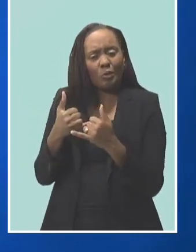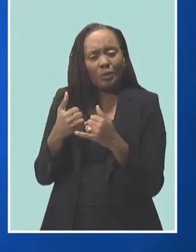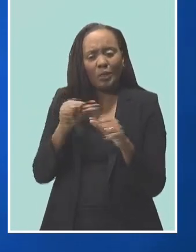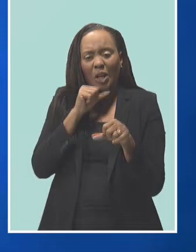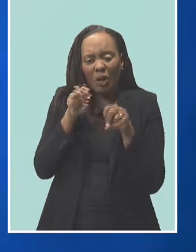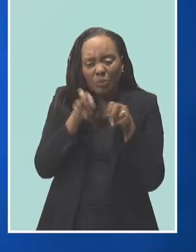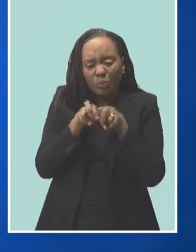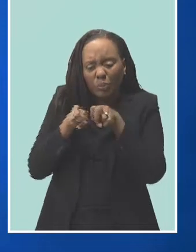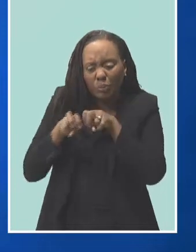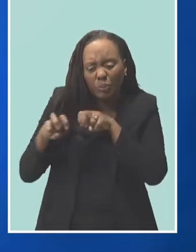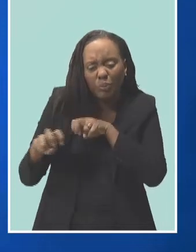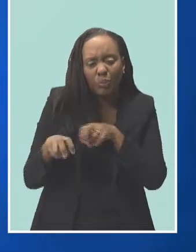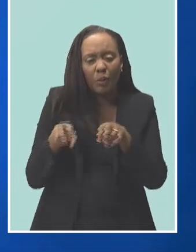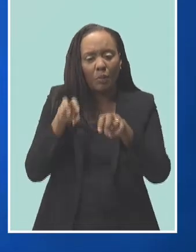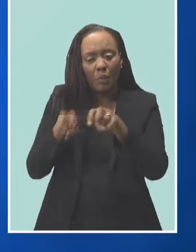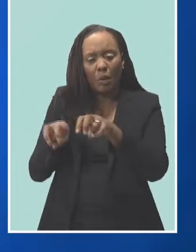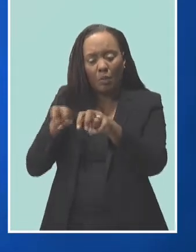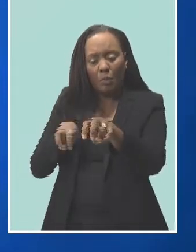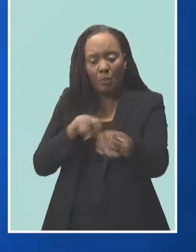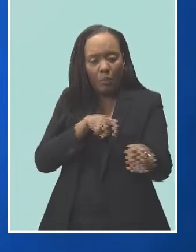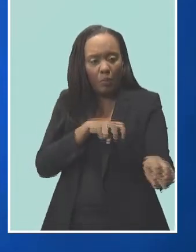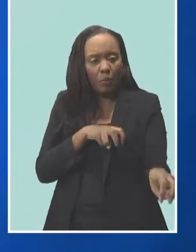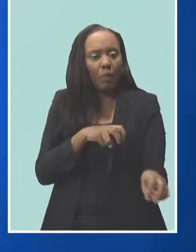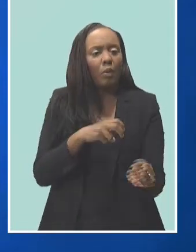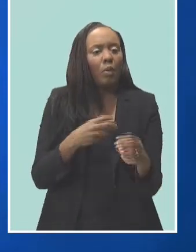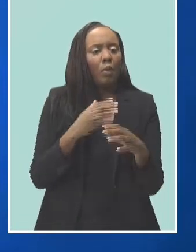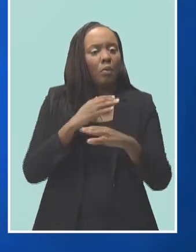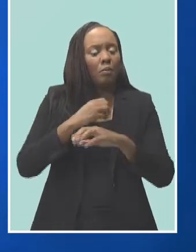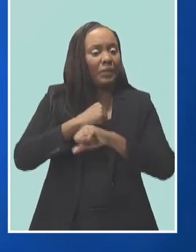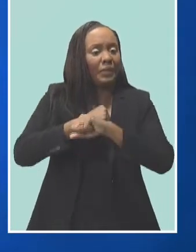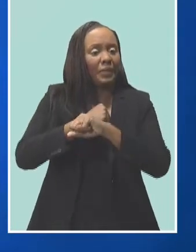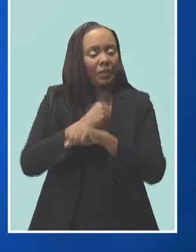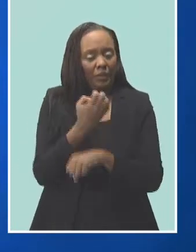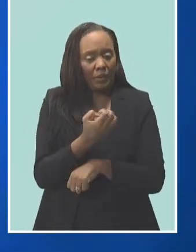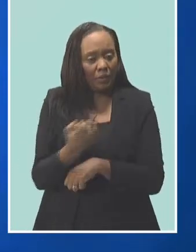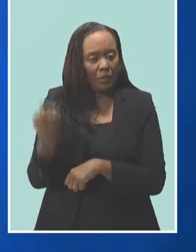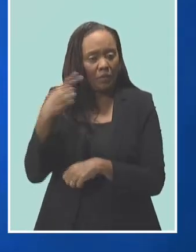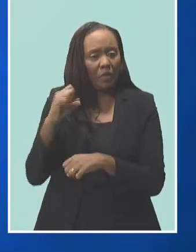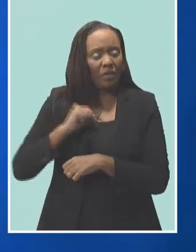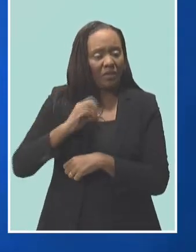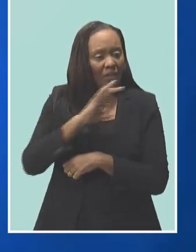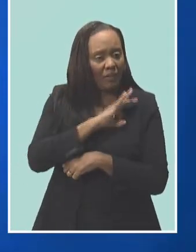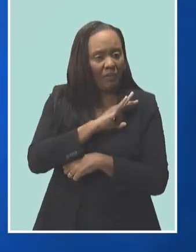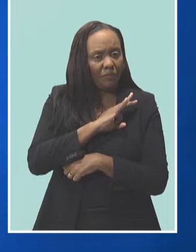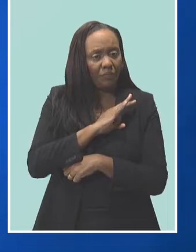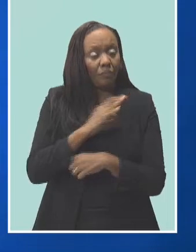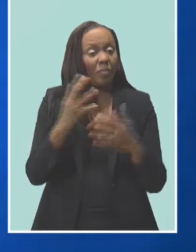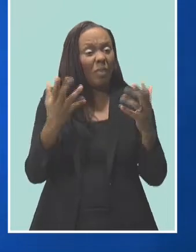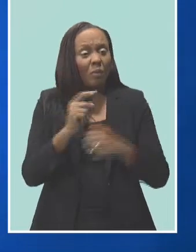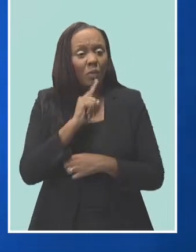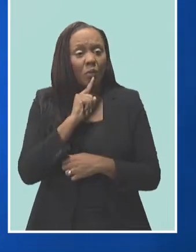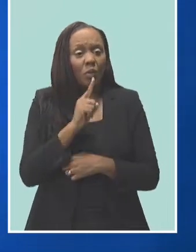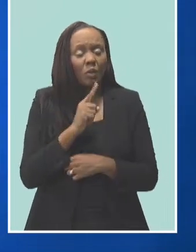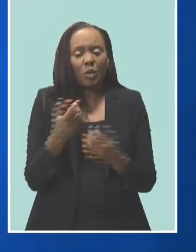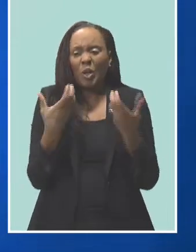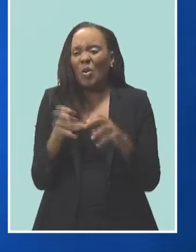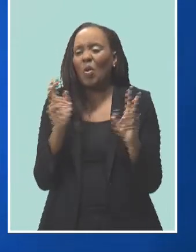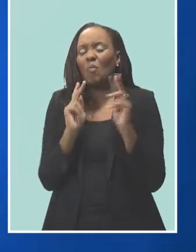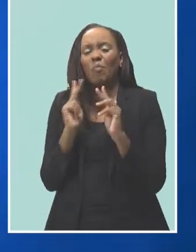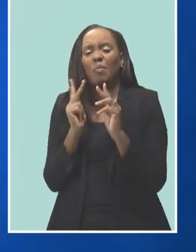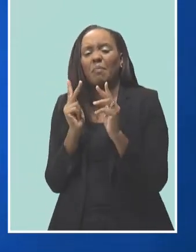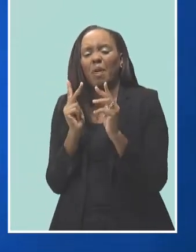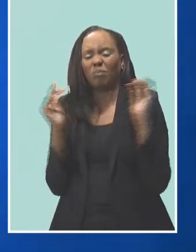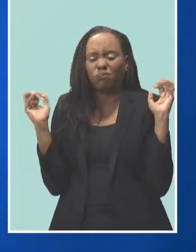equipment for the staff. And generally speaking, try to ensure that you don't encourage a lot of people into your